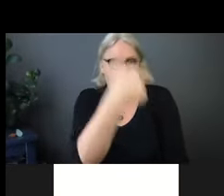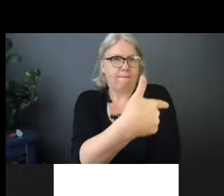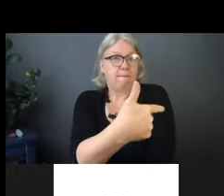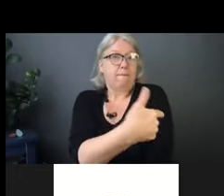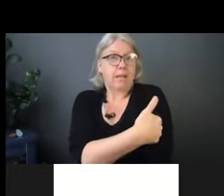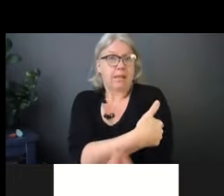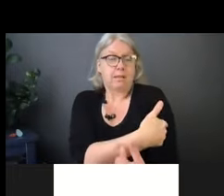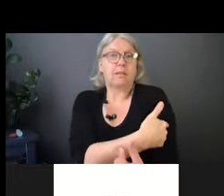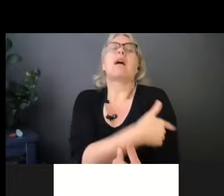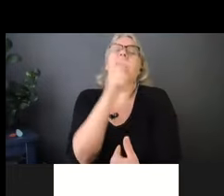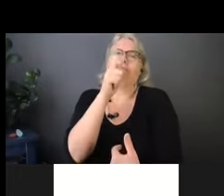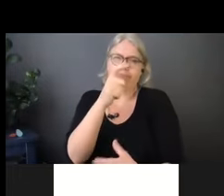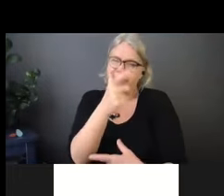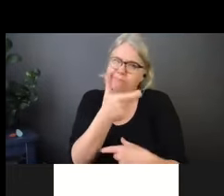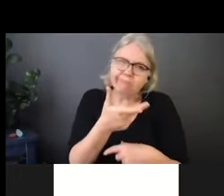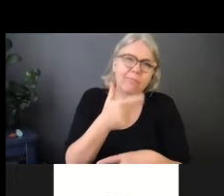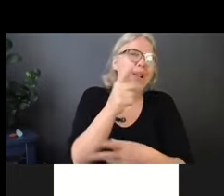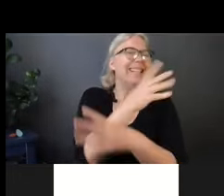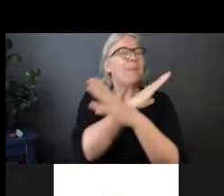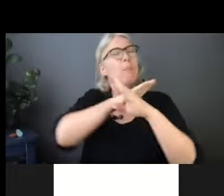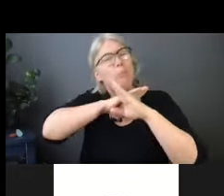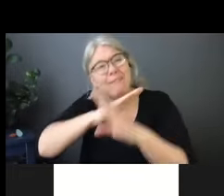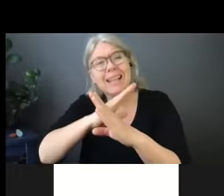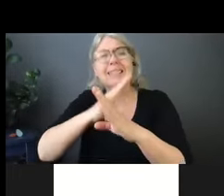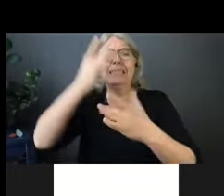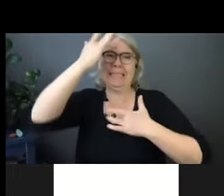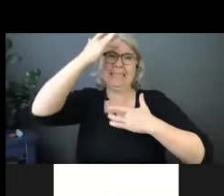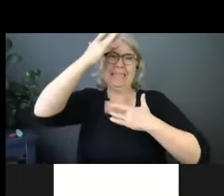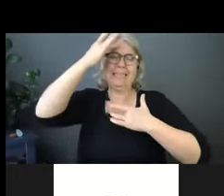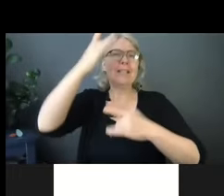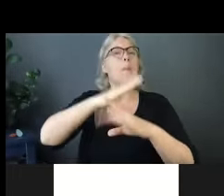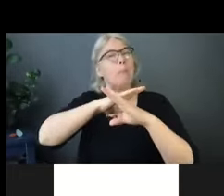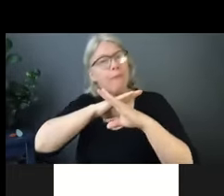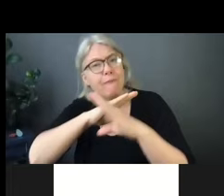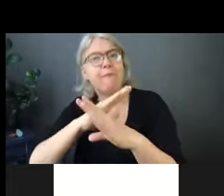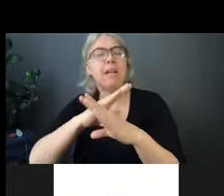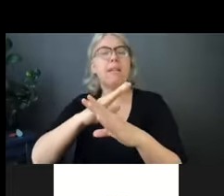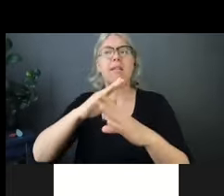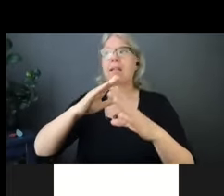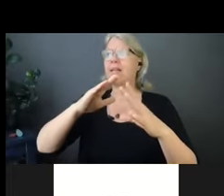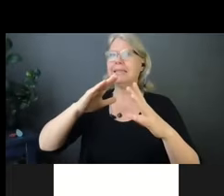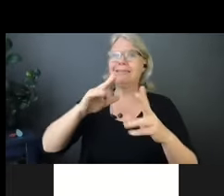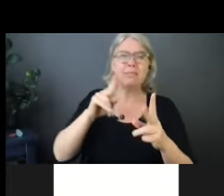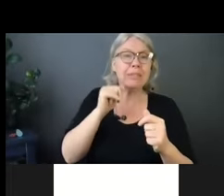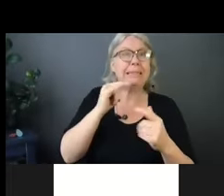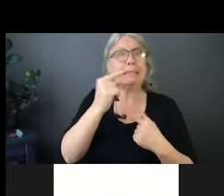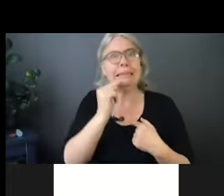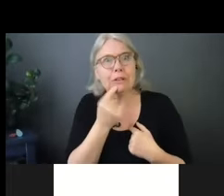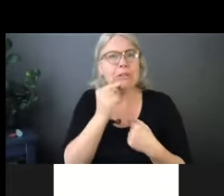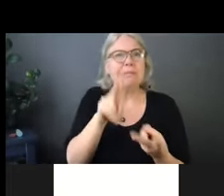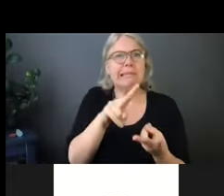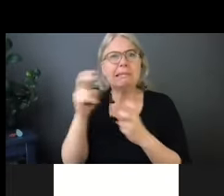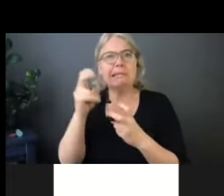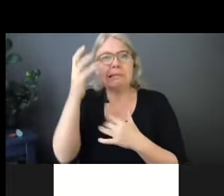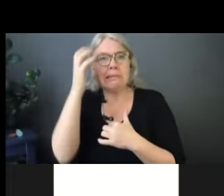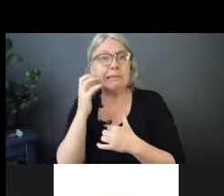And they, they really try to prevent that serious hospitalization, that serious risk. And remember, the more we fill